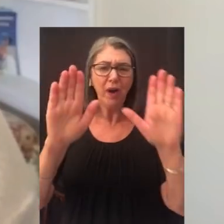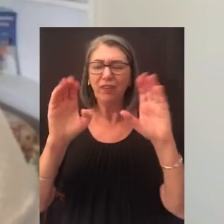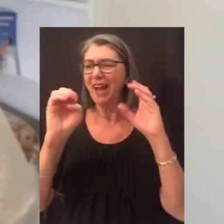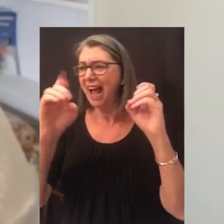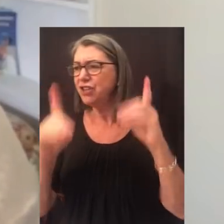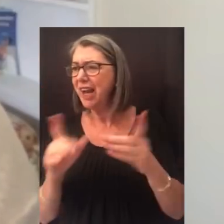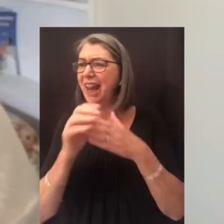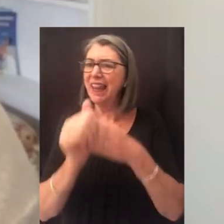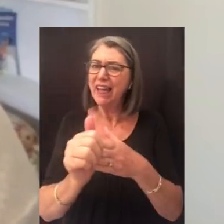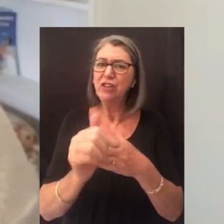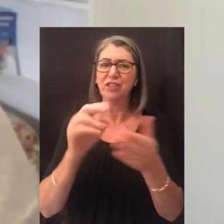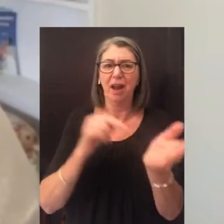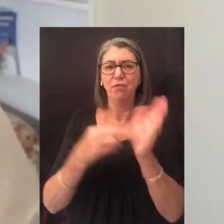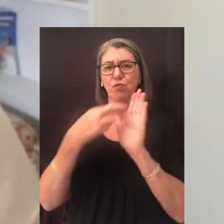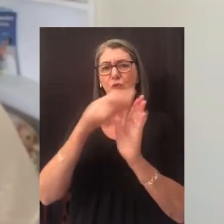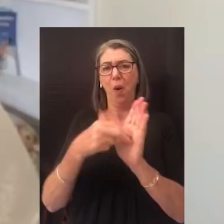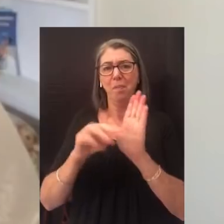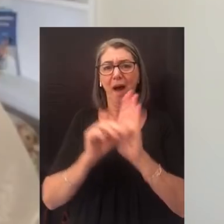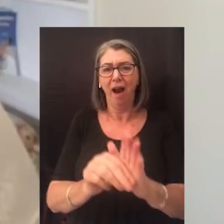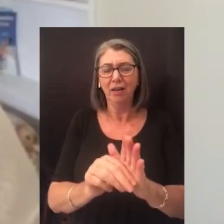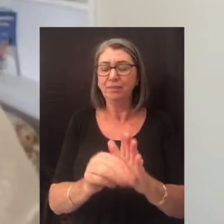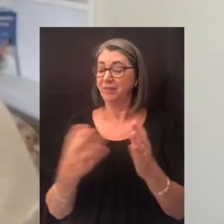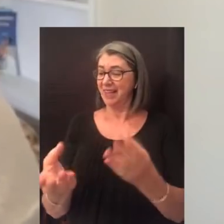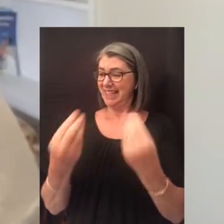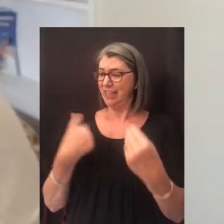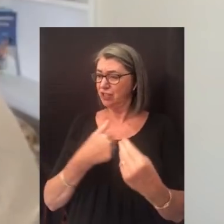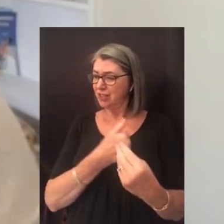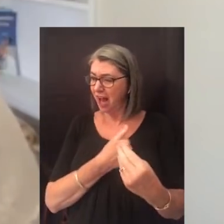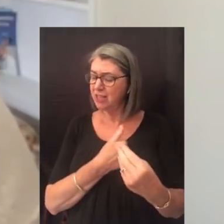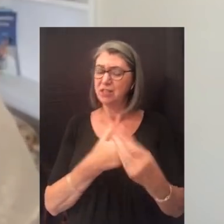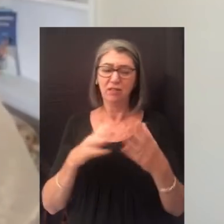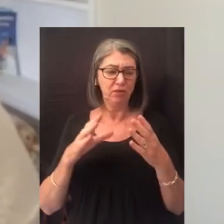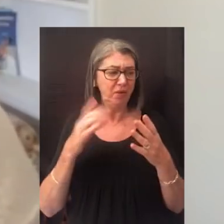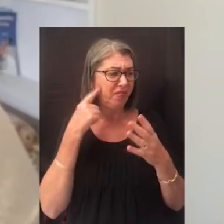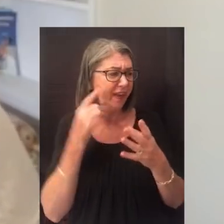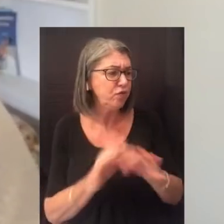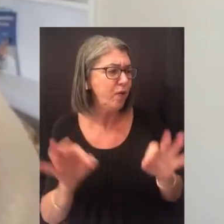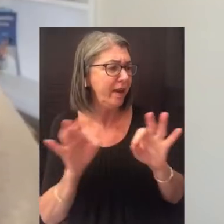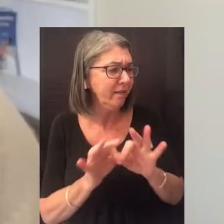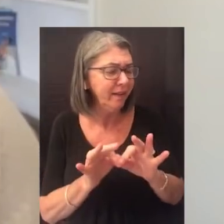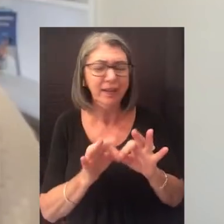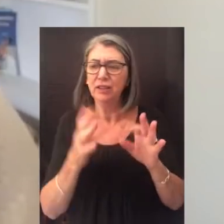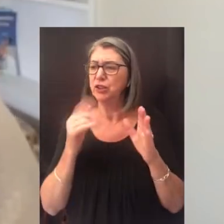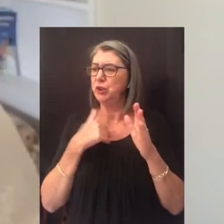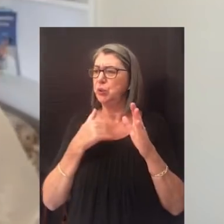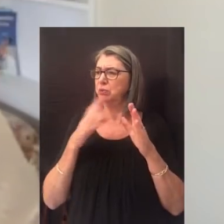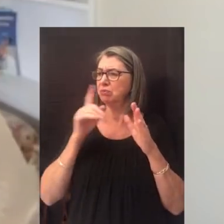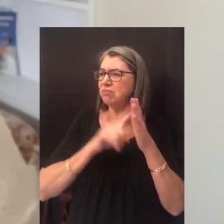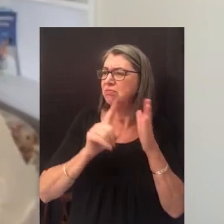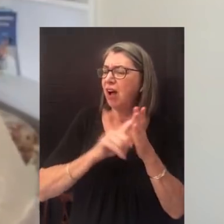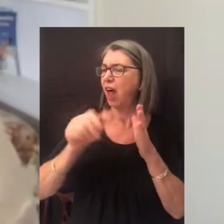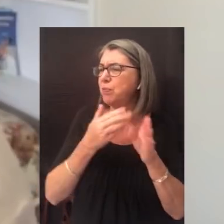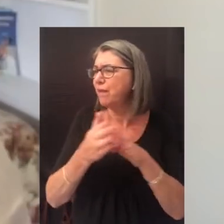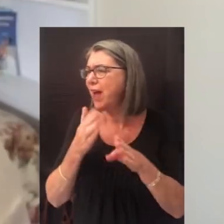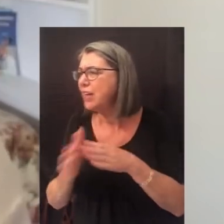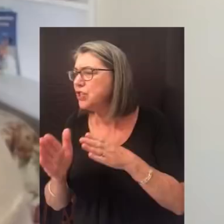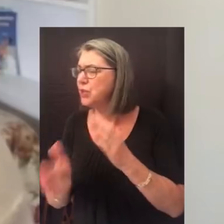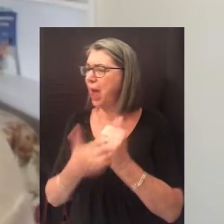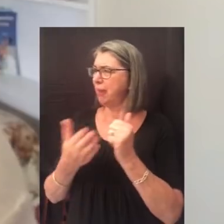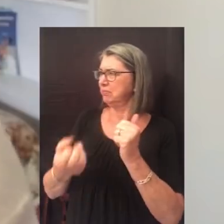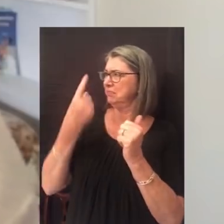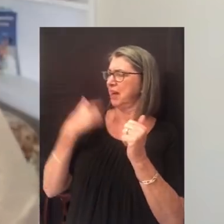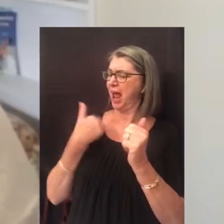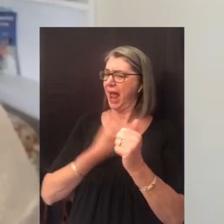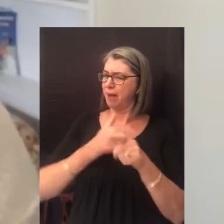Our professors challenged us to think critically, to gain insight from other professions to illuminate our practice, to unlearn our